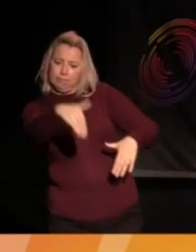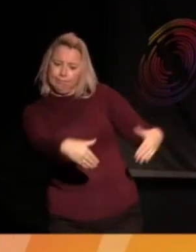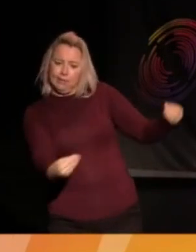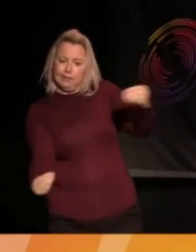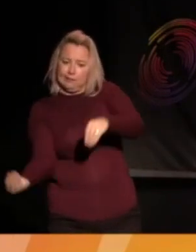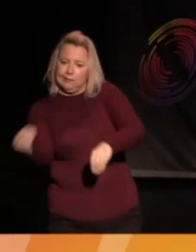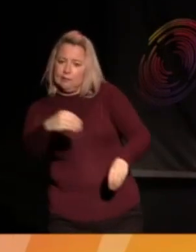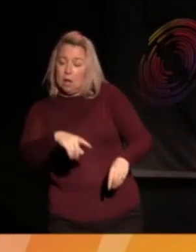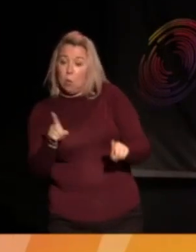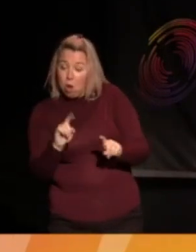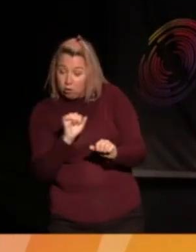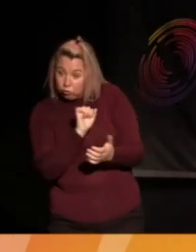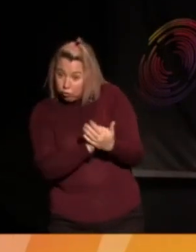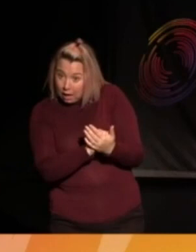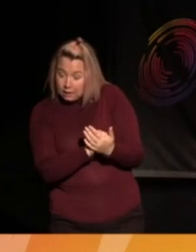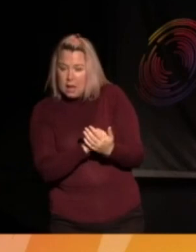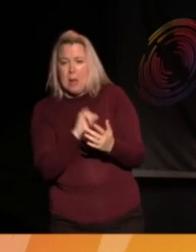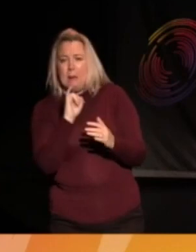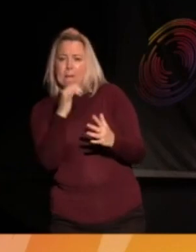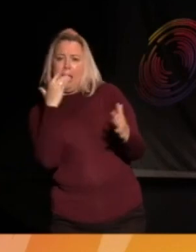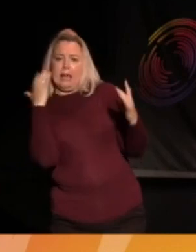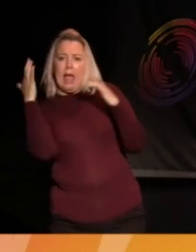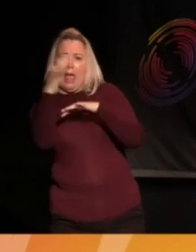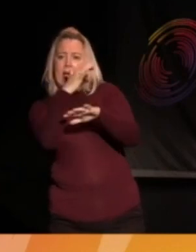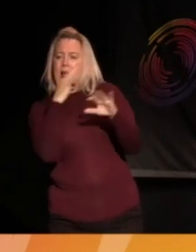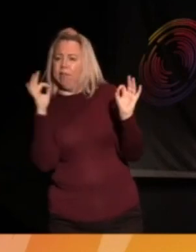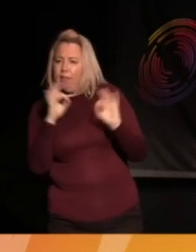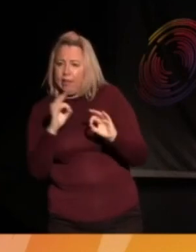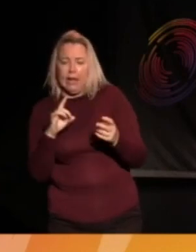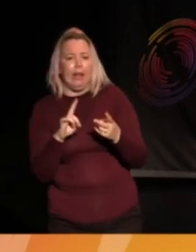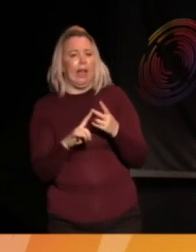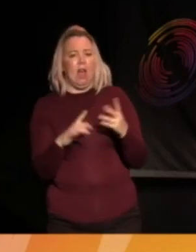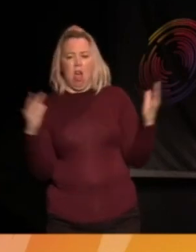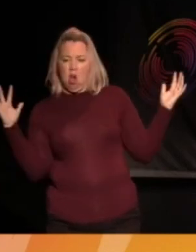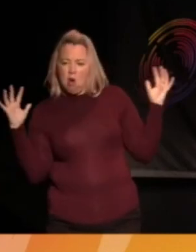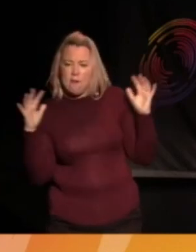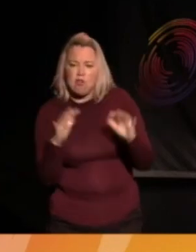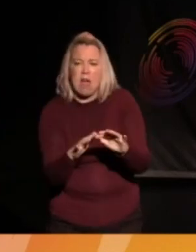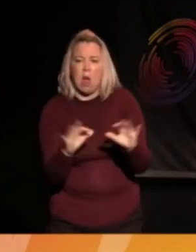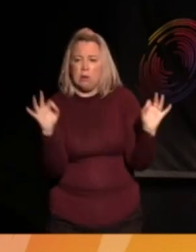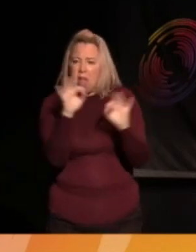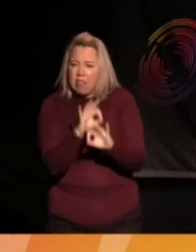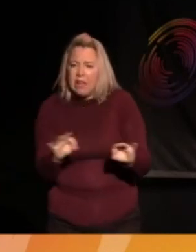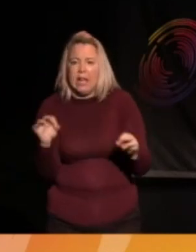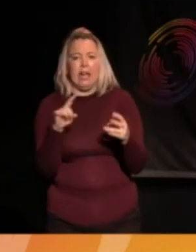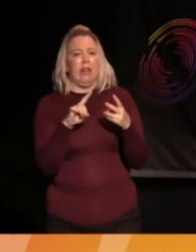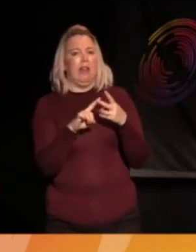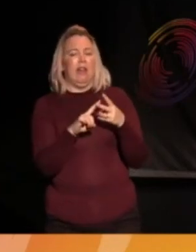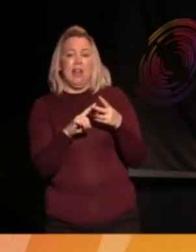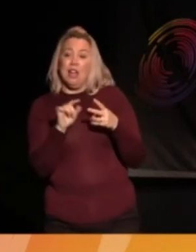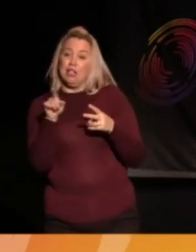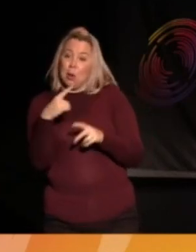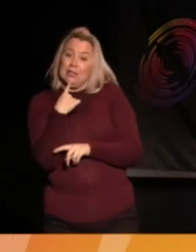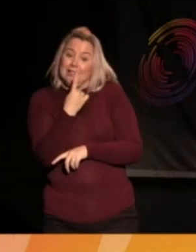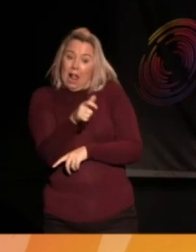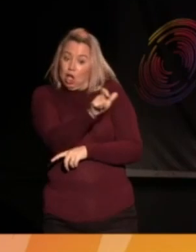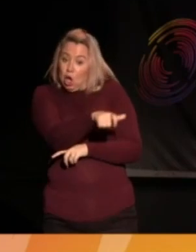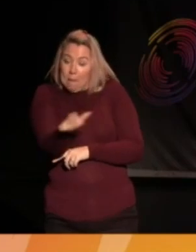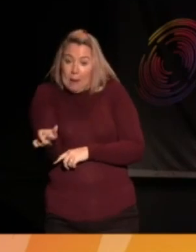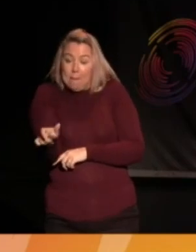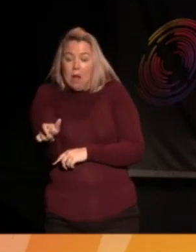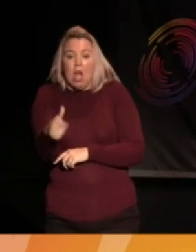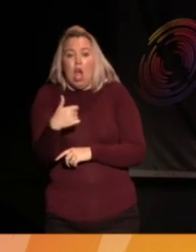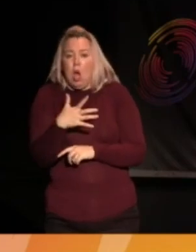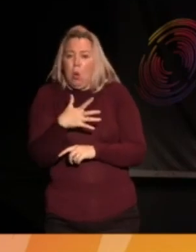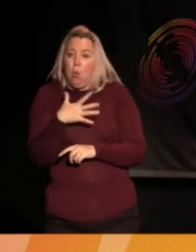what would it not have? It wouldn't have bad air, presumably, and it wouldn't have overcrowding, but it would have. And so, what you're saying is that the young people said, we